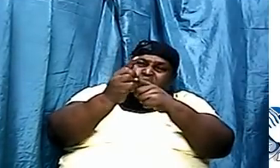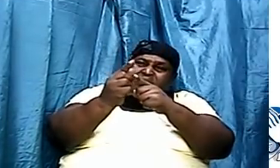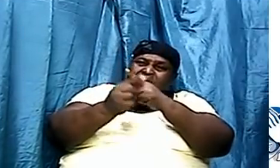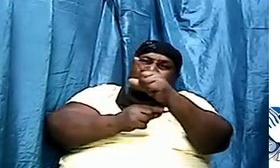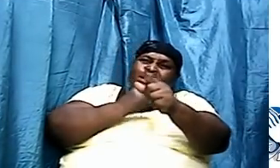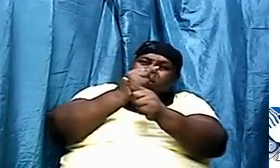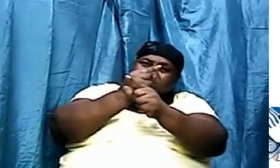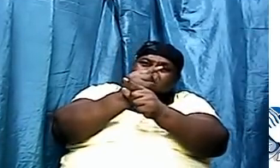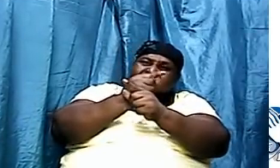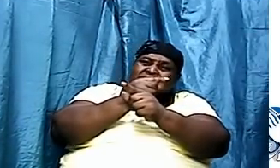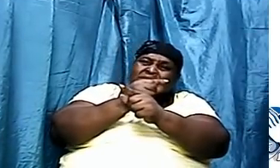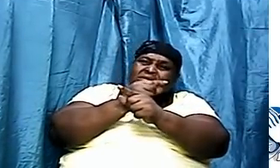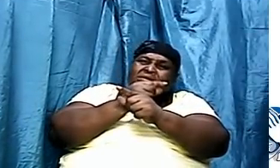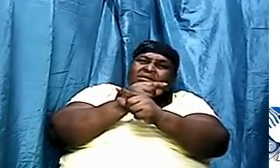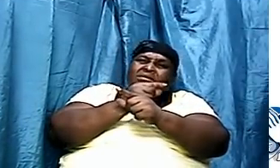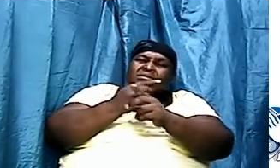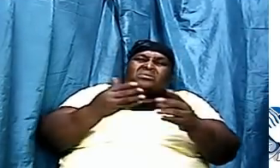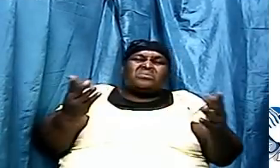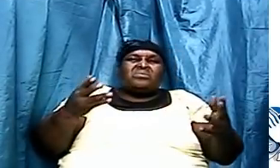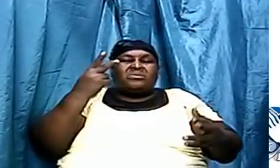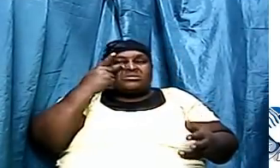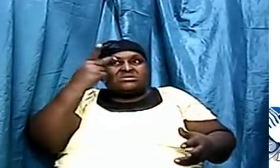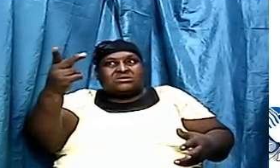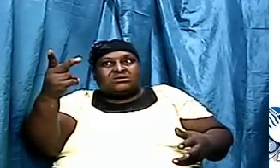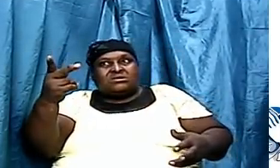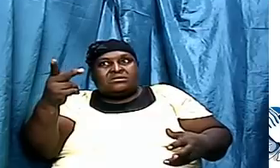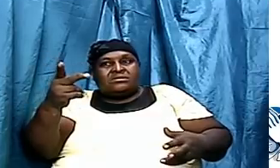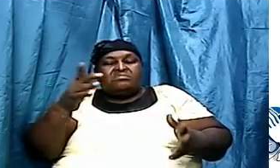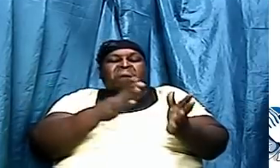the Bible had it right all along